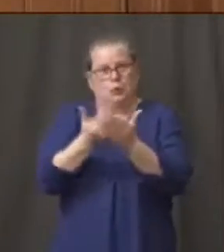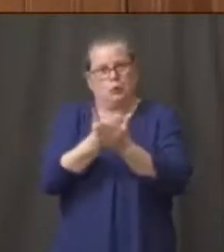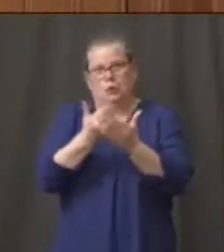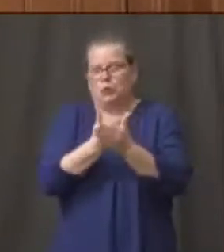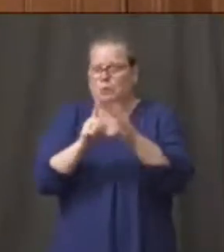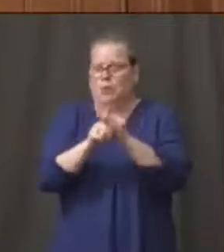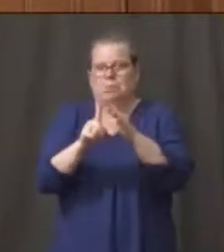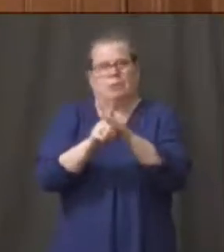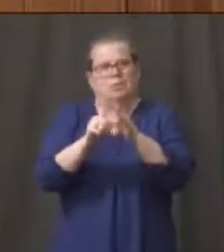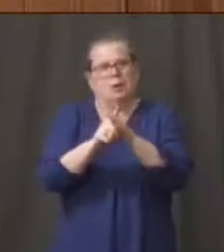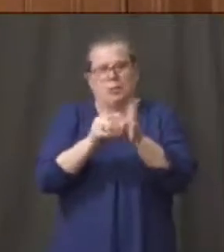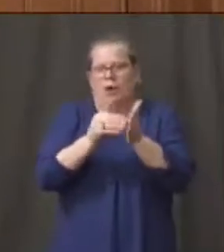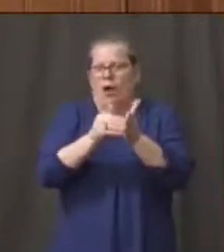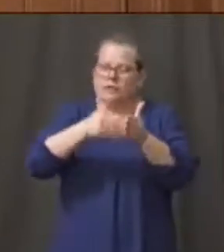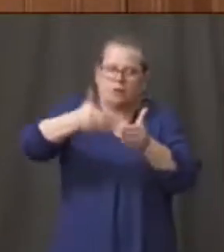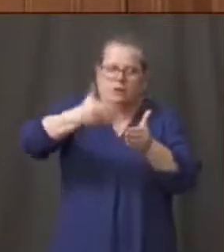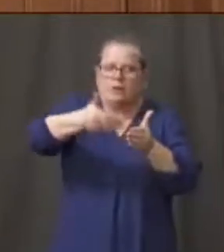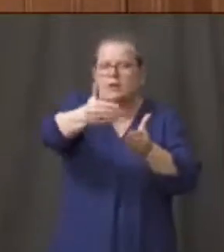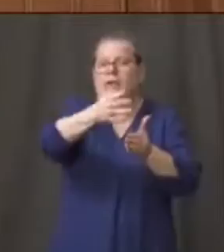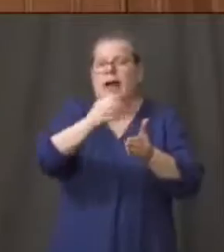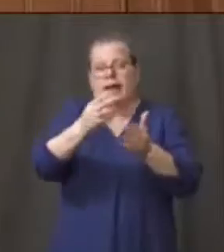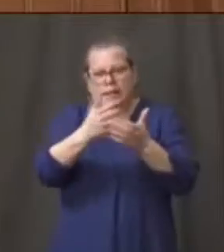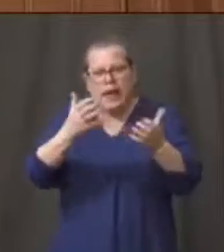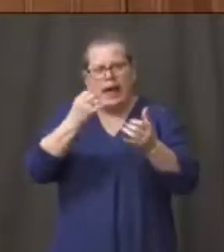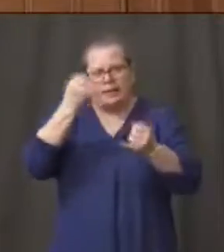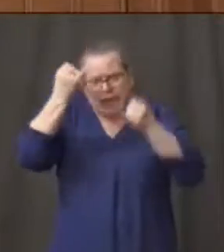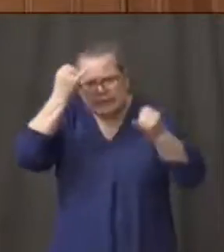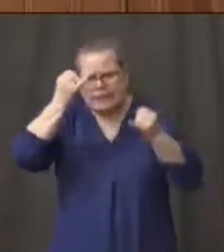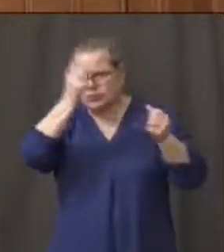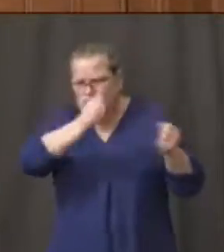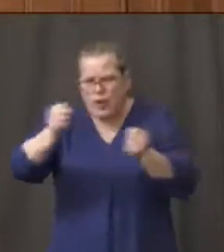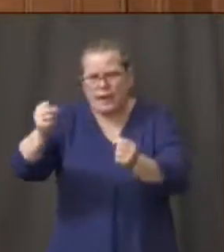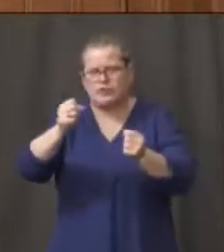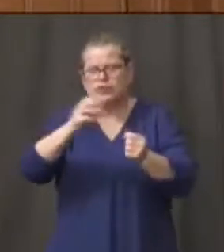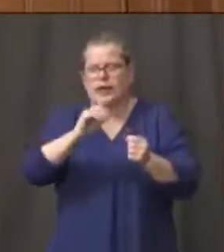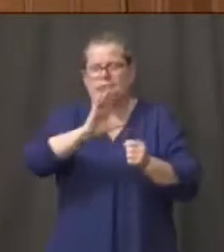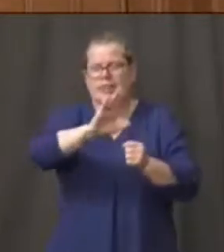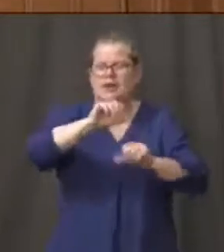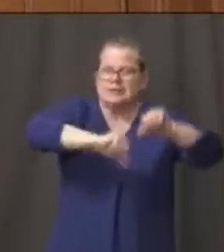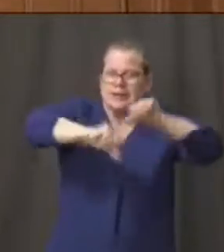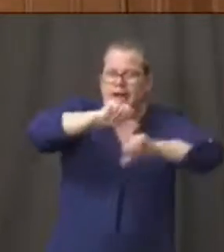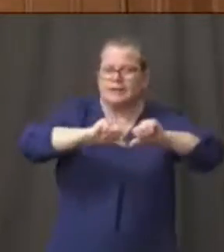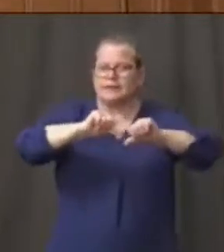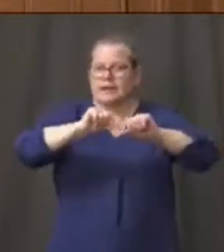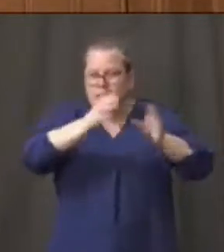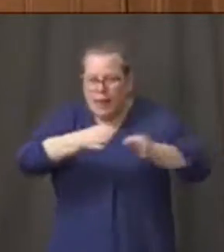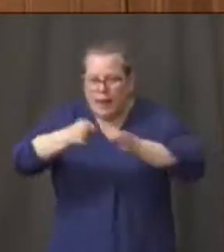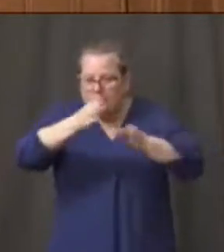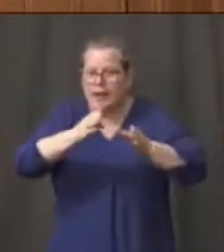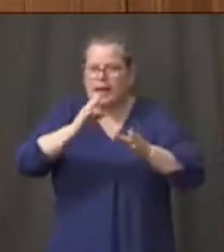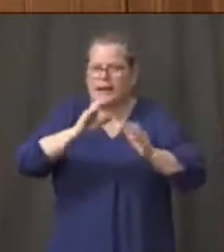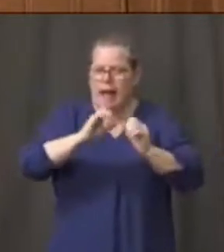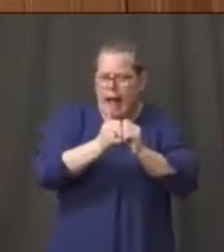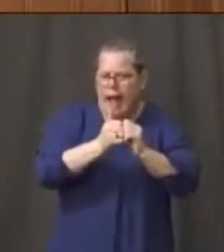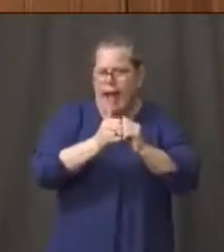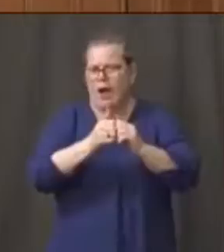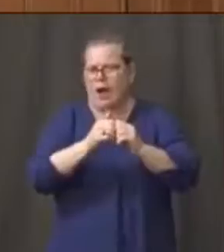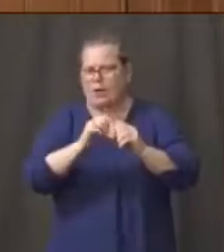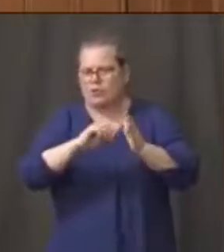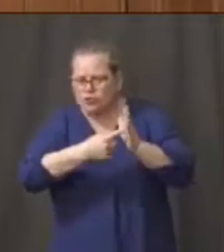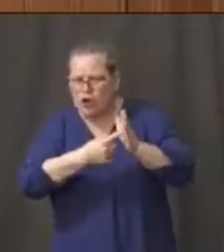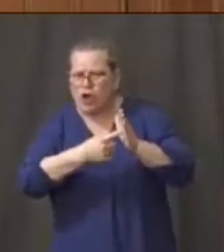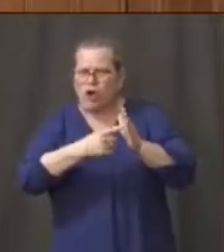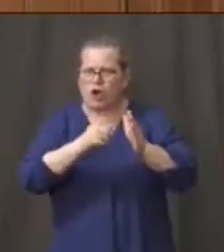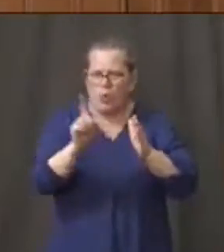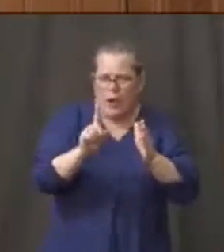and there is a lot of strategy and biostatistics around you know where do you want to start and under work conditions but we're looking forward to you know receiving their